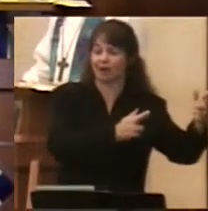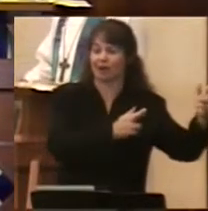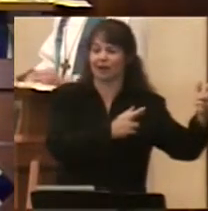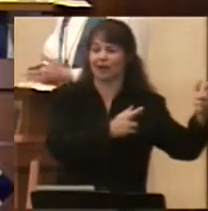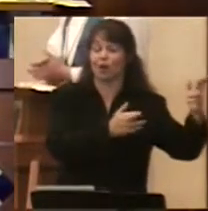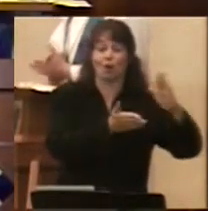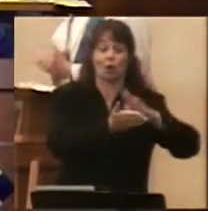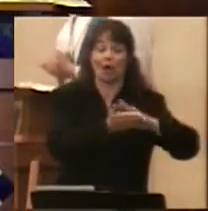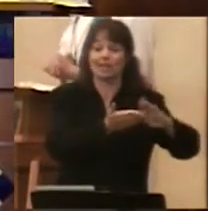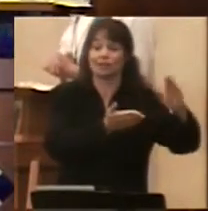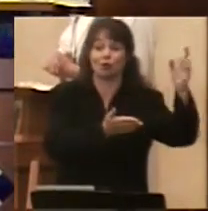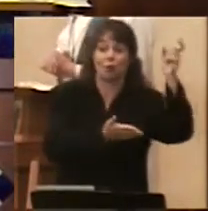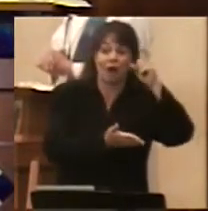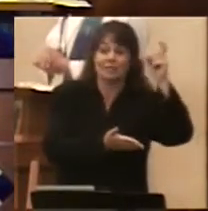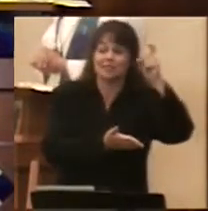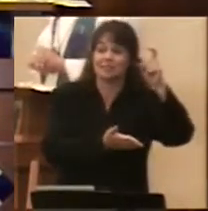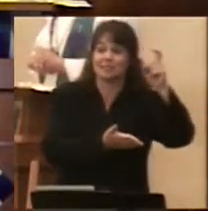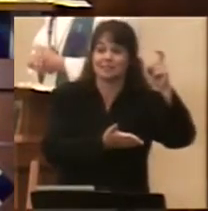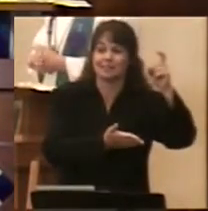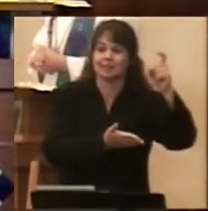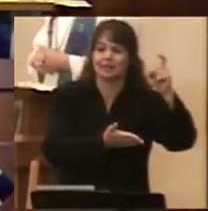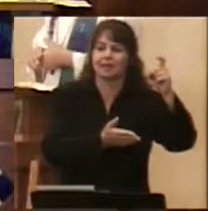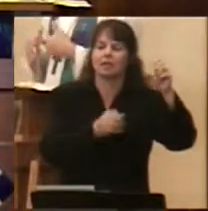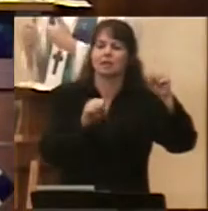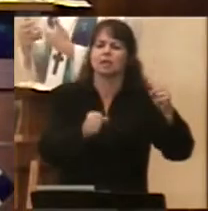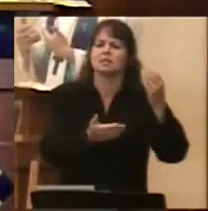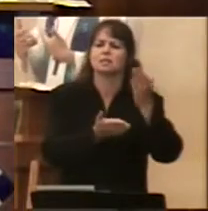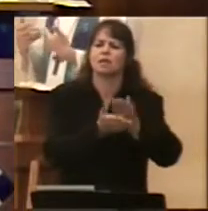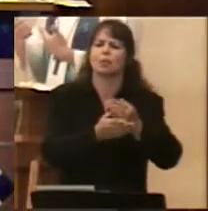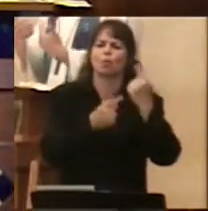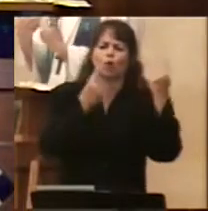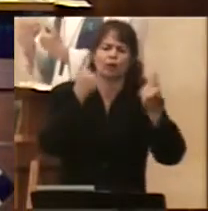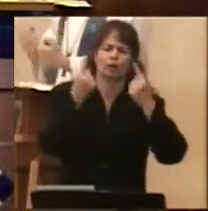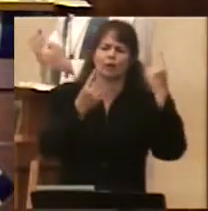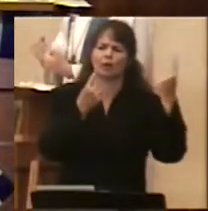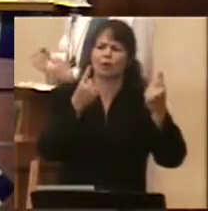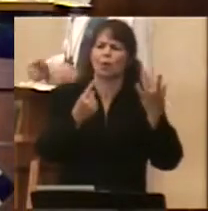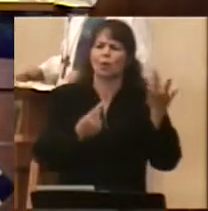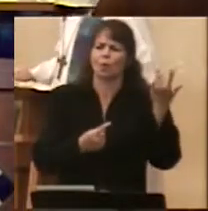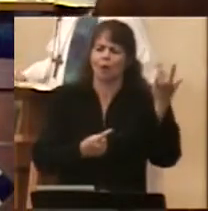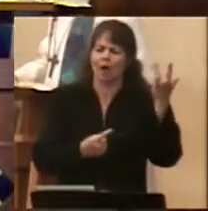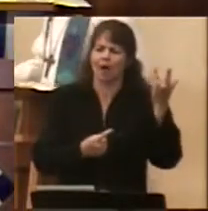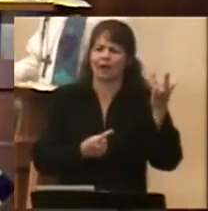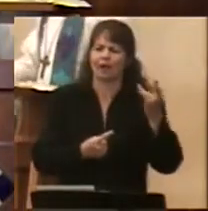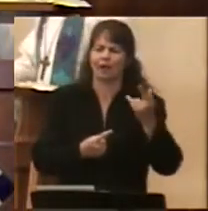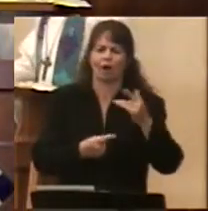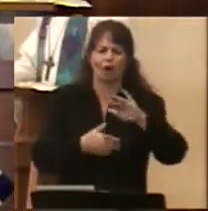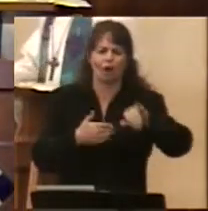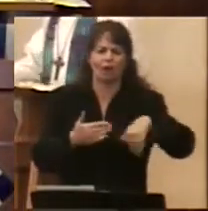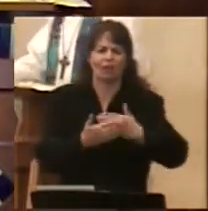nice enough, or wise enough, and you can stop wondering why these attempts haven't brought you what you expected.